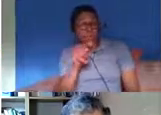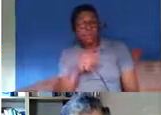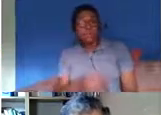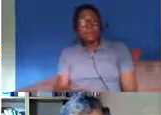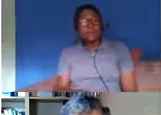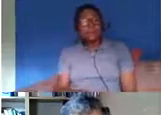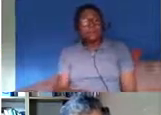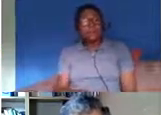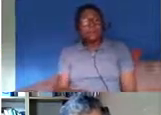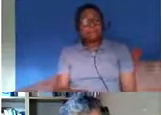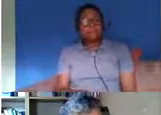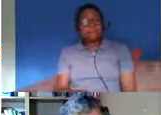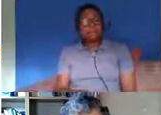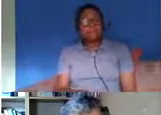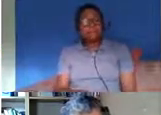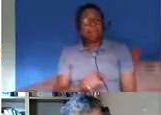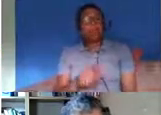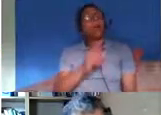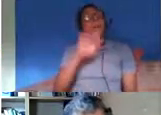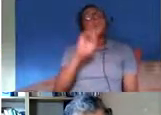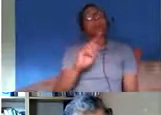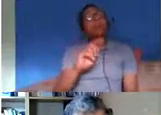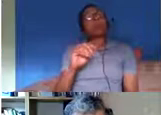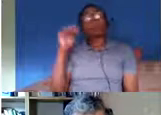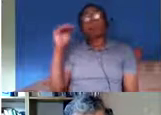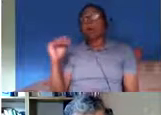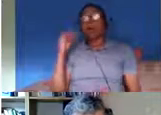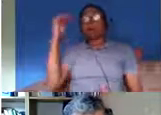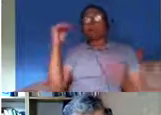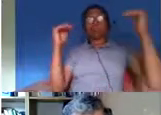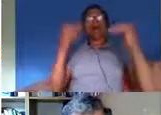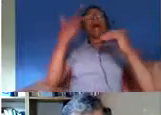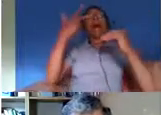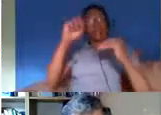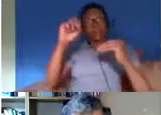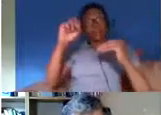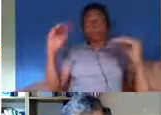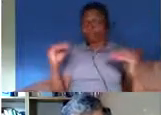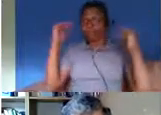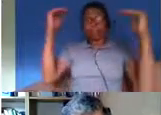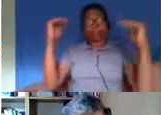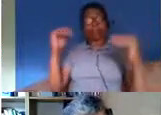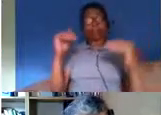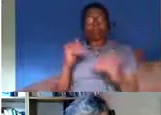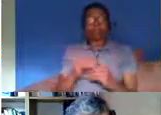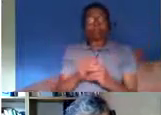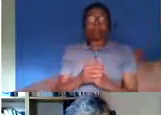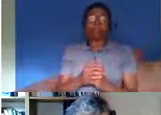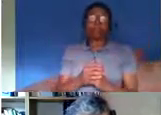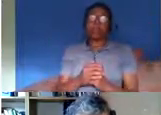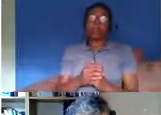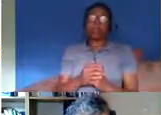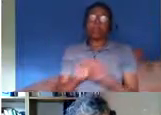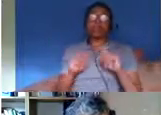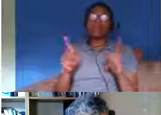uh over 80s while the difference is something like the six percent between uh black and minority